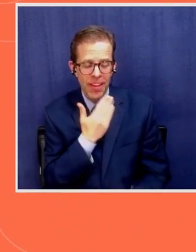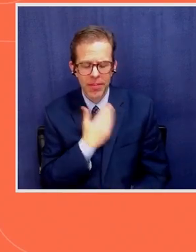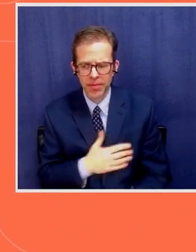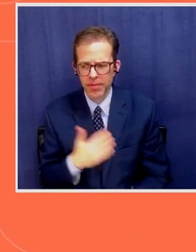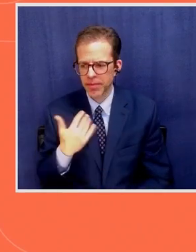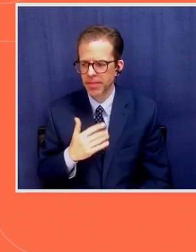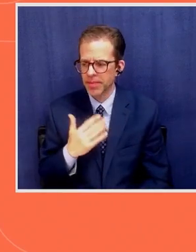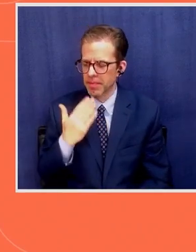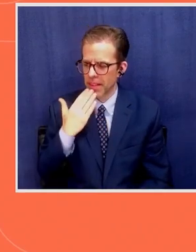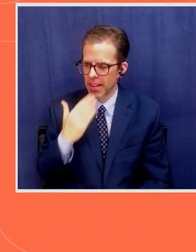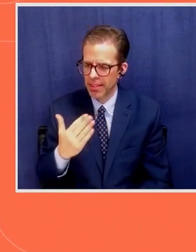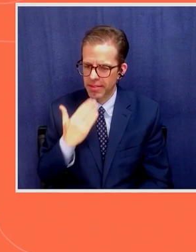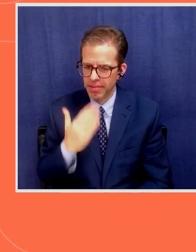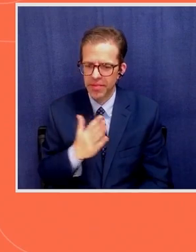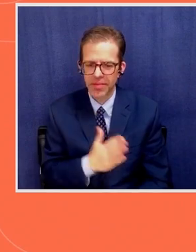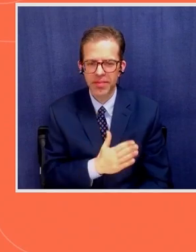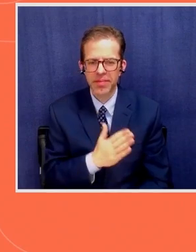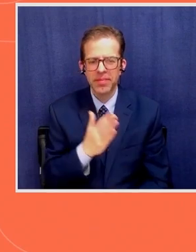Shek,